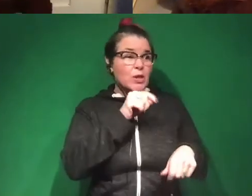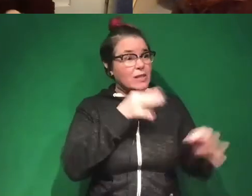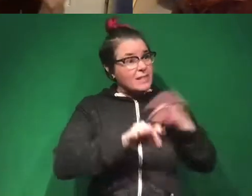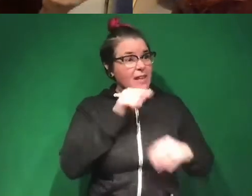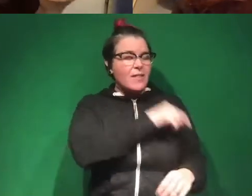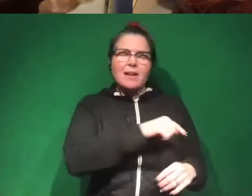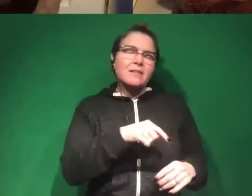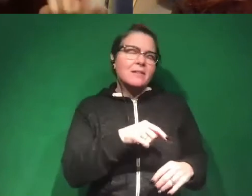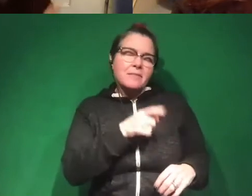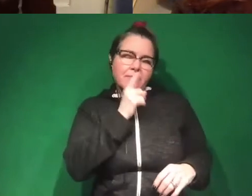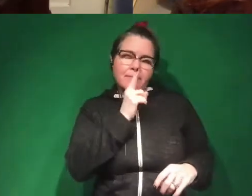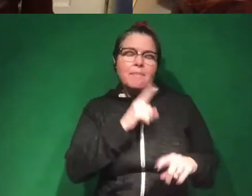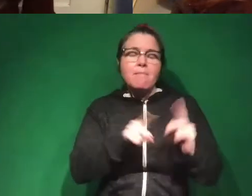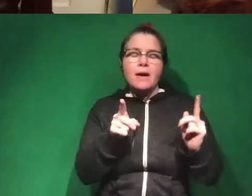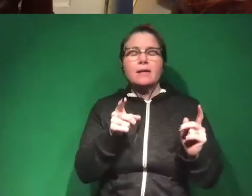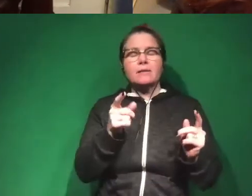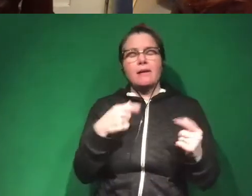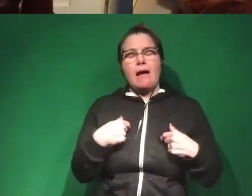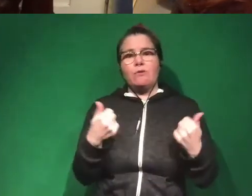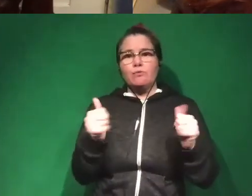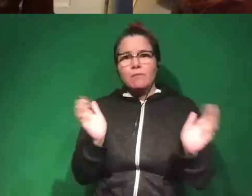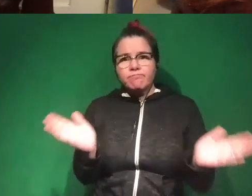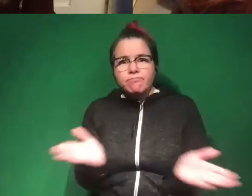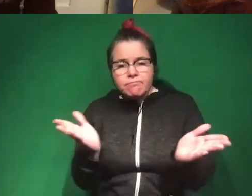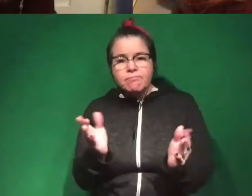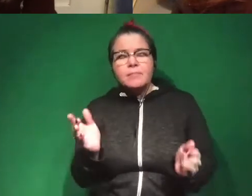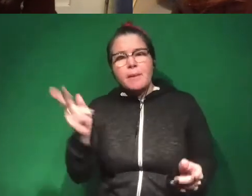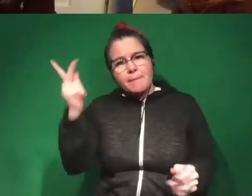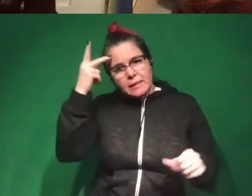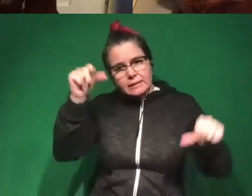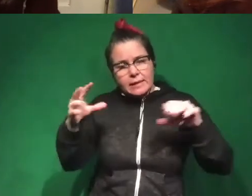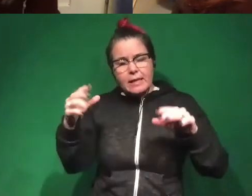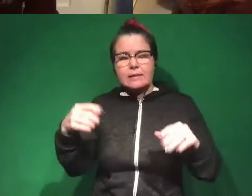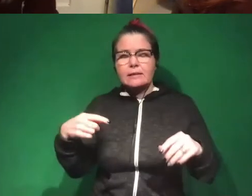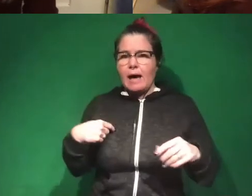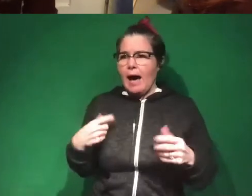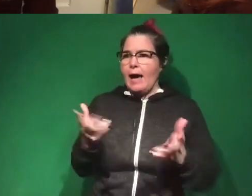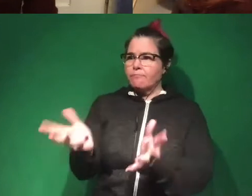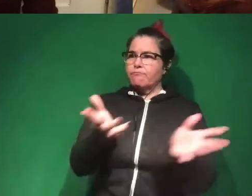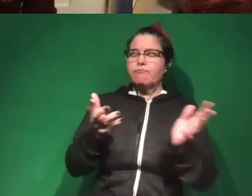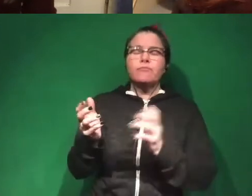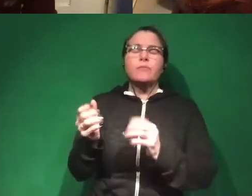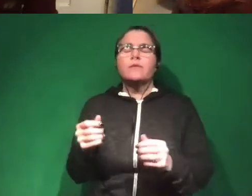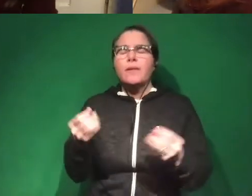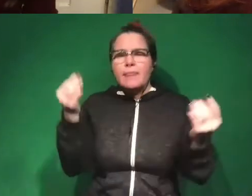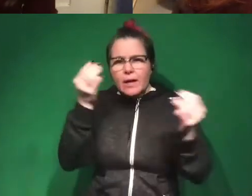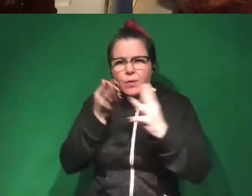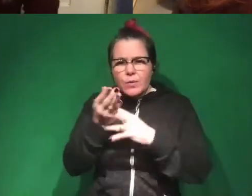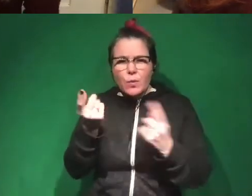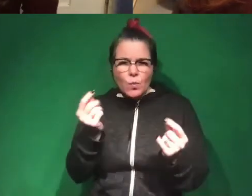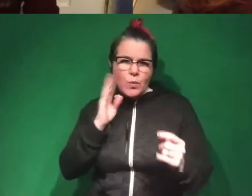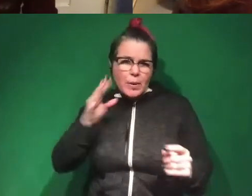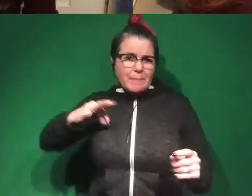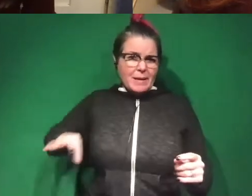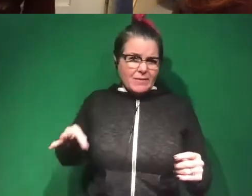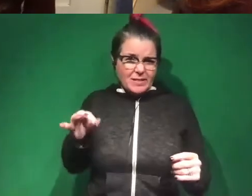implication. Right. But, you know, some of the things I try to at least encourage the political scientists I talk to, to help us think through what might be more beneficial. So